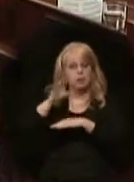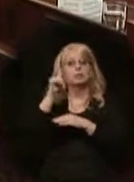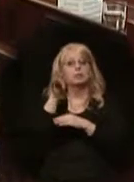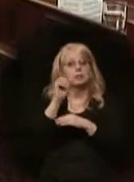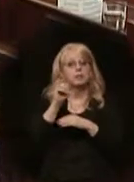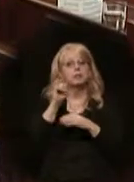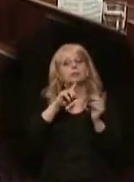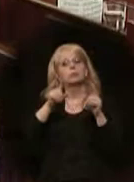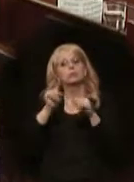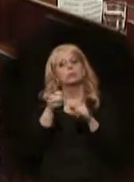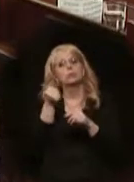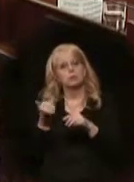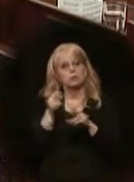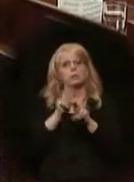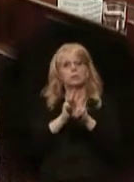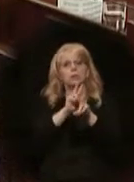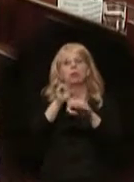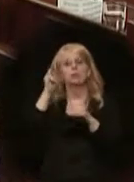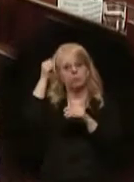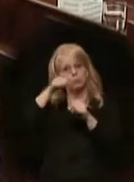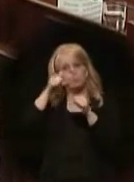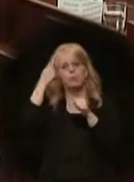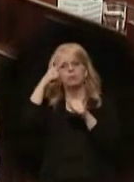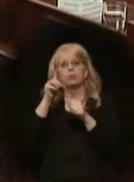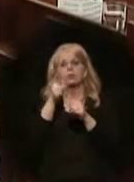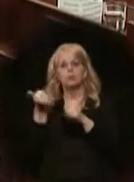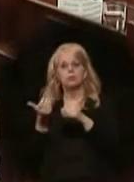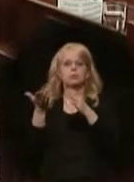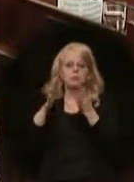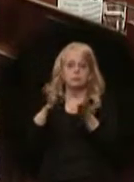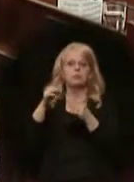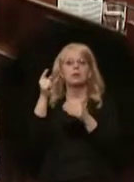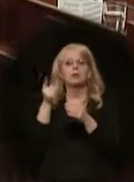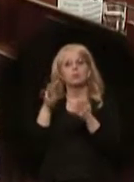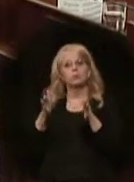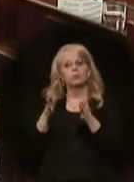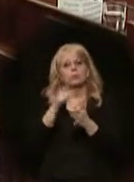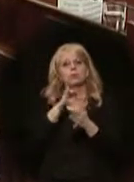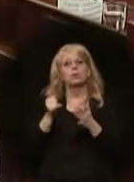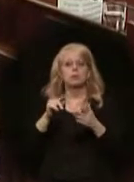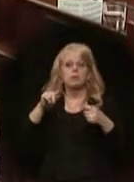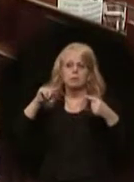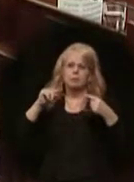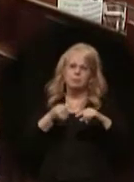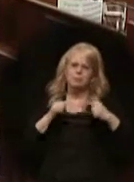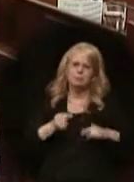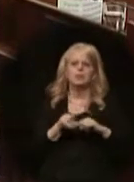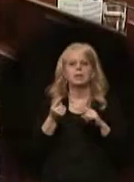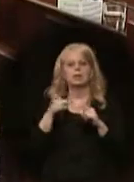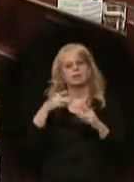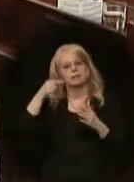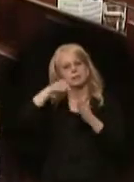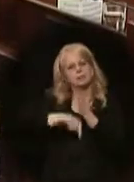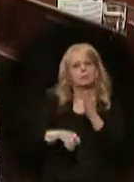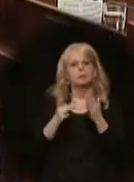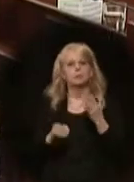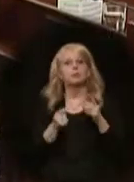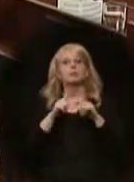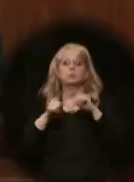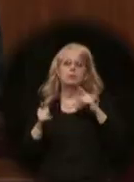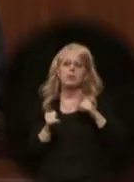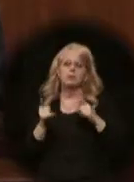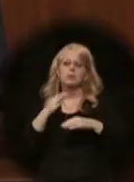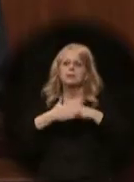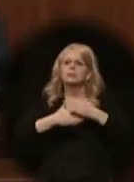attended Trooper Toll's memorial in support of his family. Pain so raw embraced by a compassion so great.